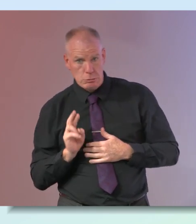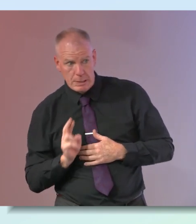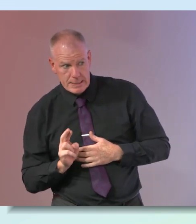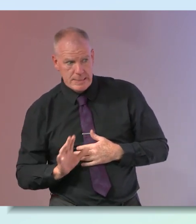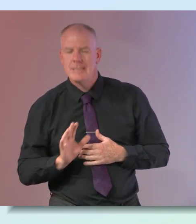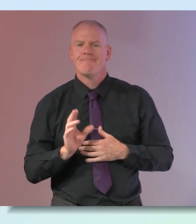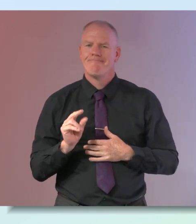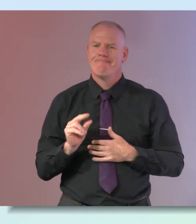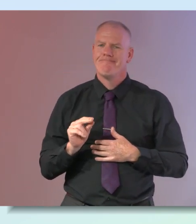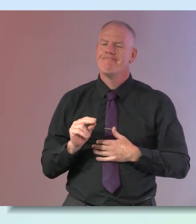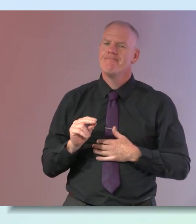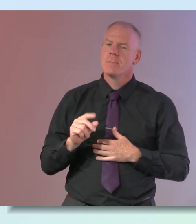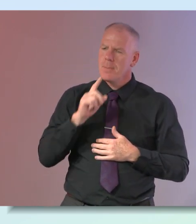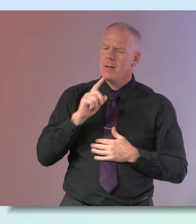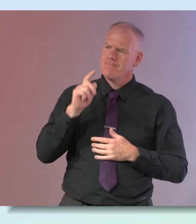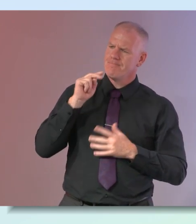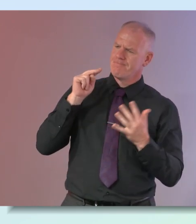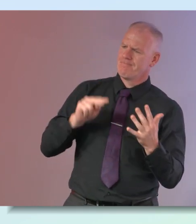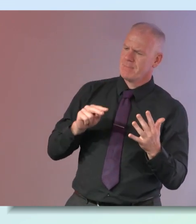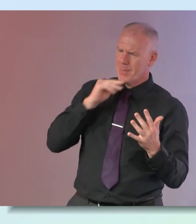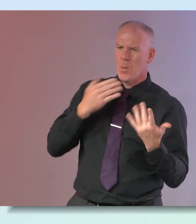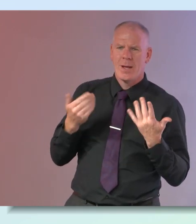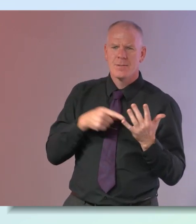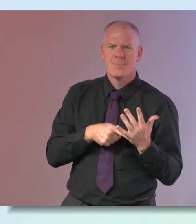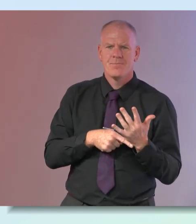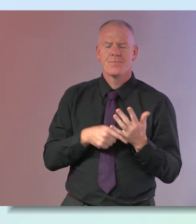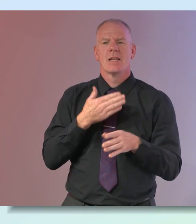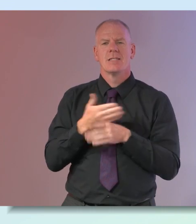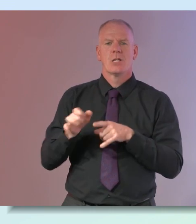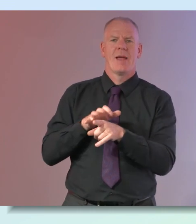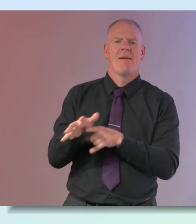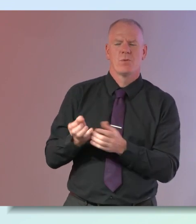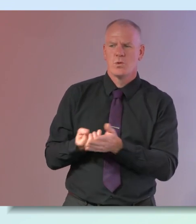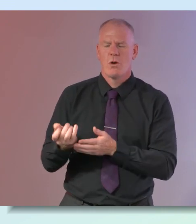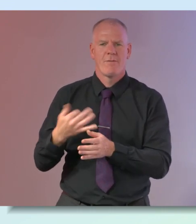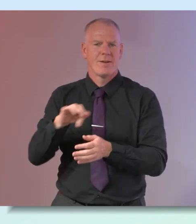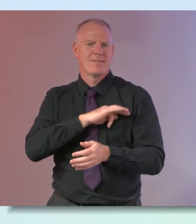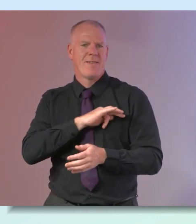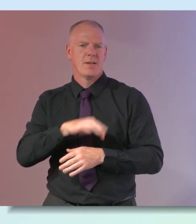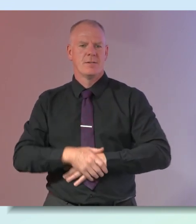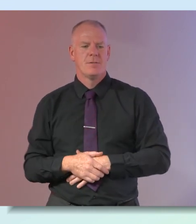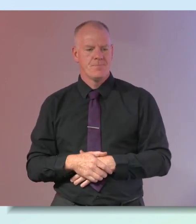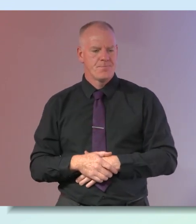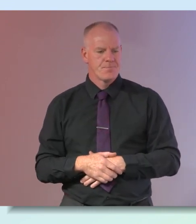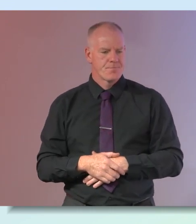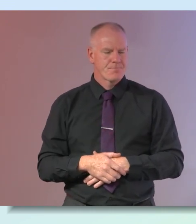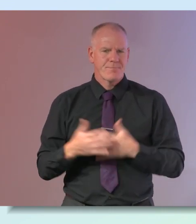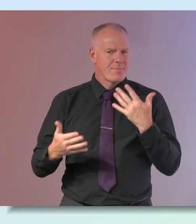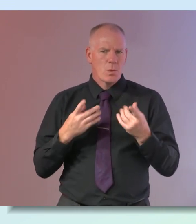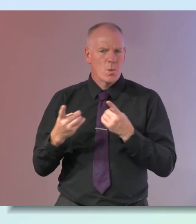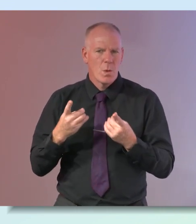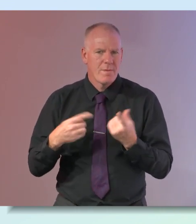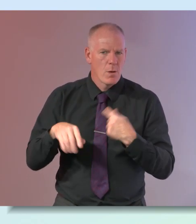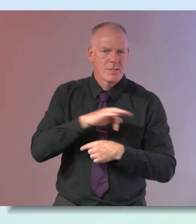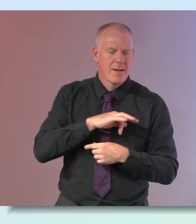but you know we think about well what does this mean how do we start to reshape this narrative for ourselves for our friends for our can give us any tips though